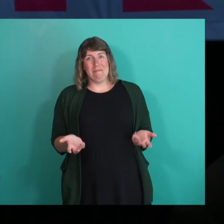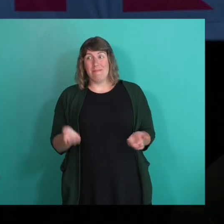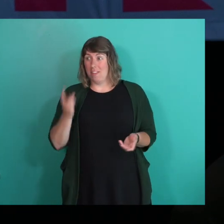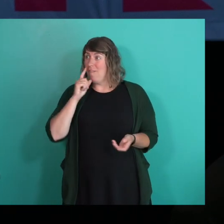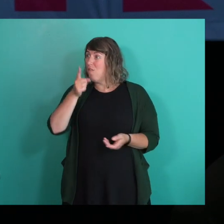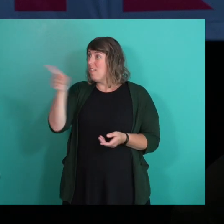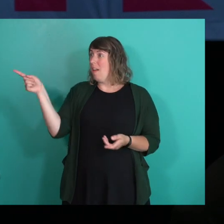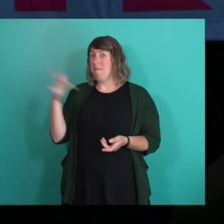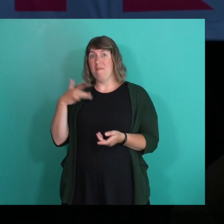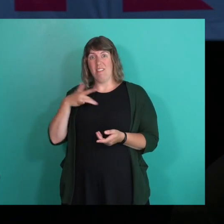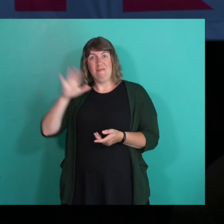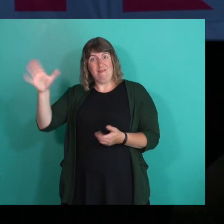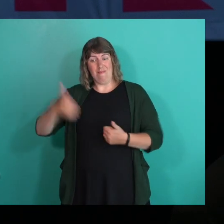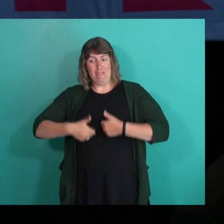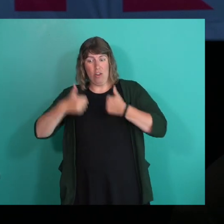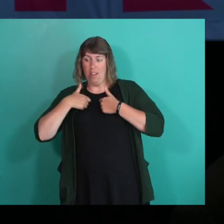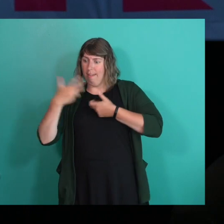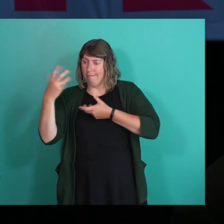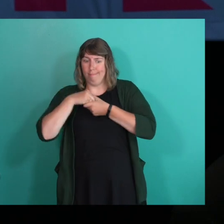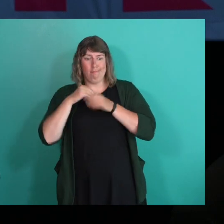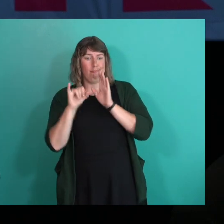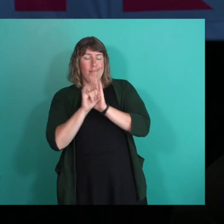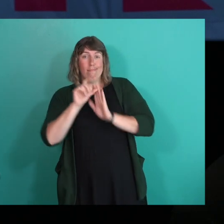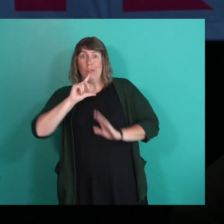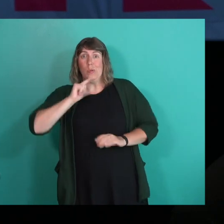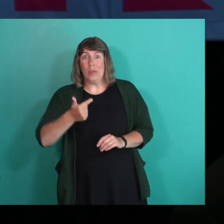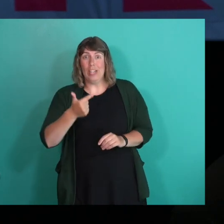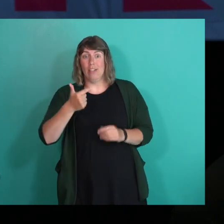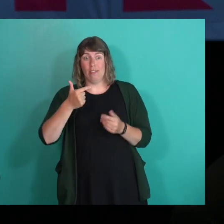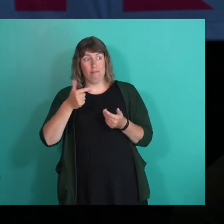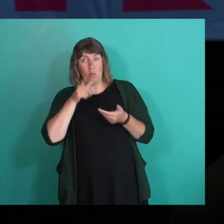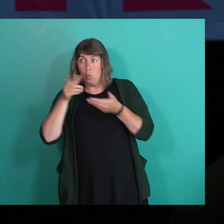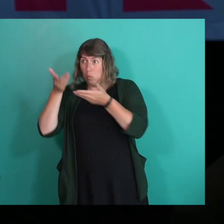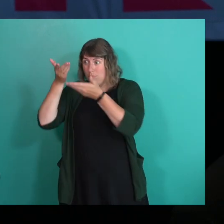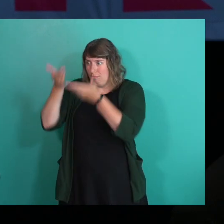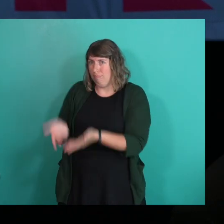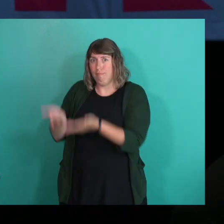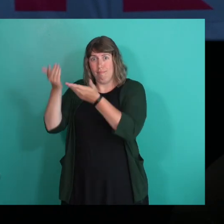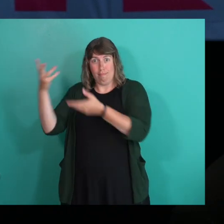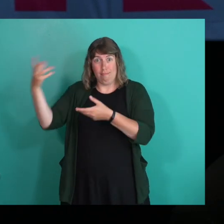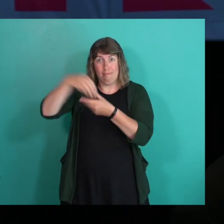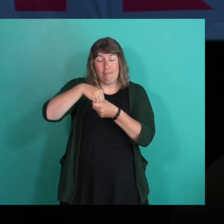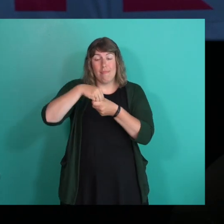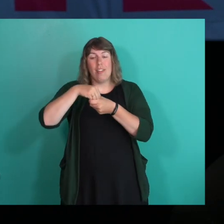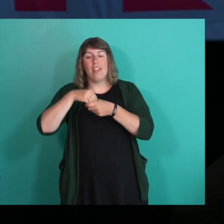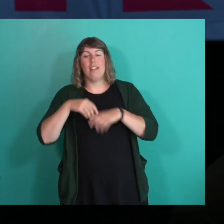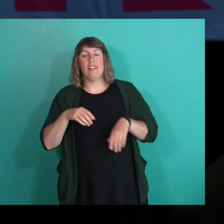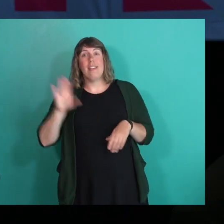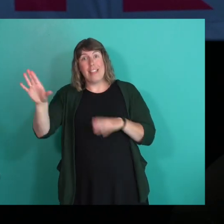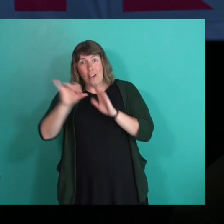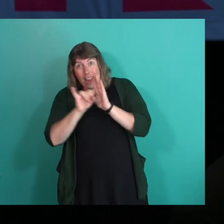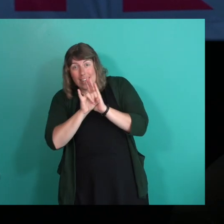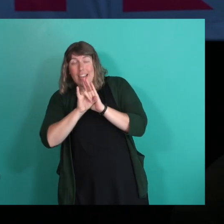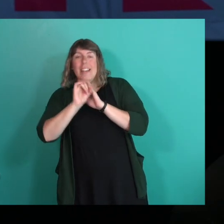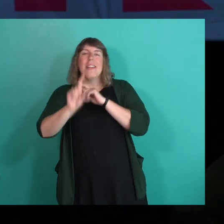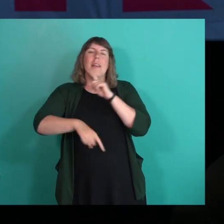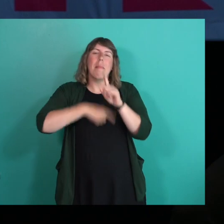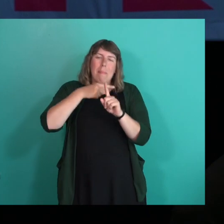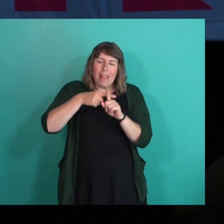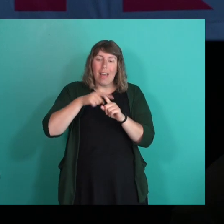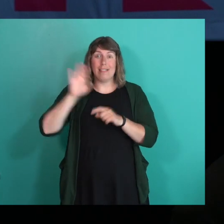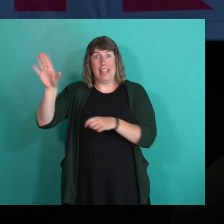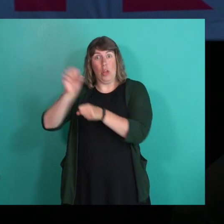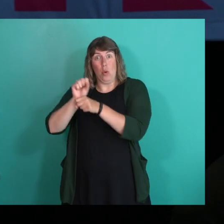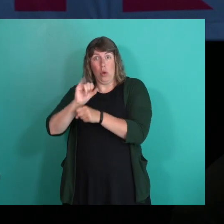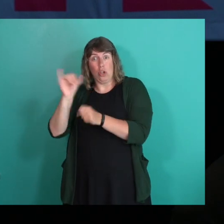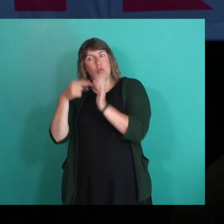it was part of their life. It was part of who they are in total, both in terms of their own identity and also in terms of